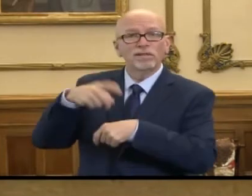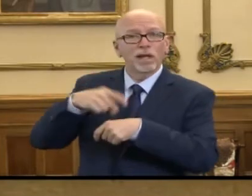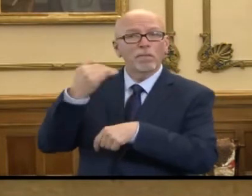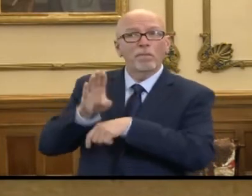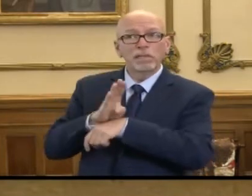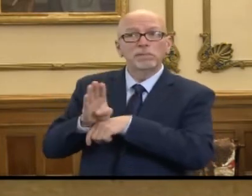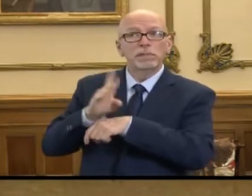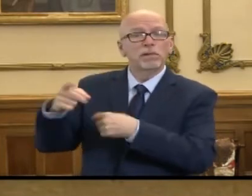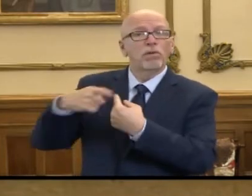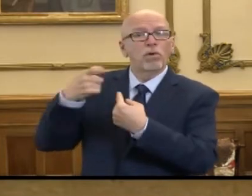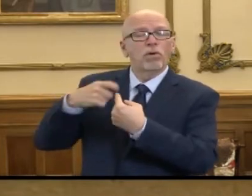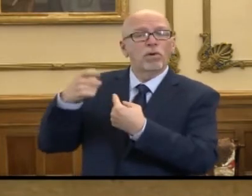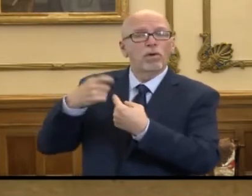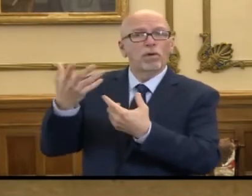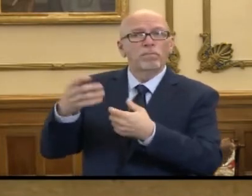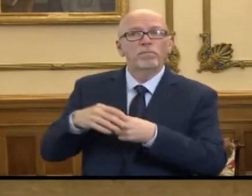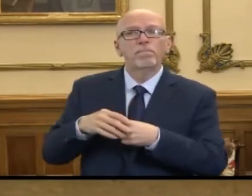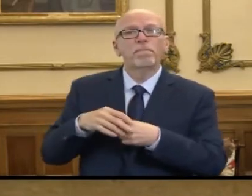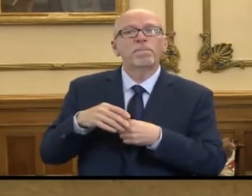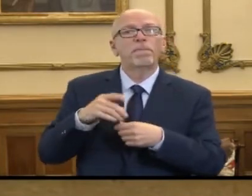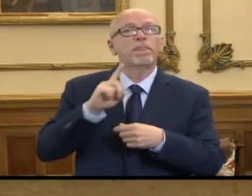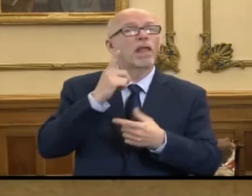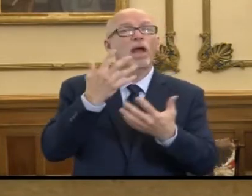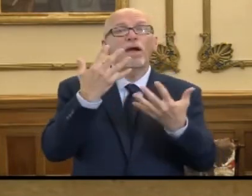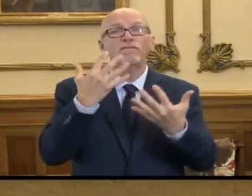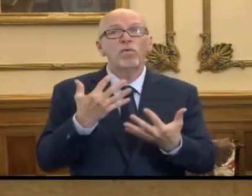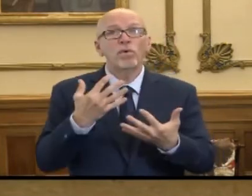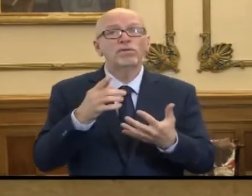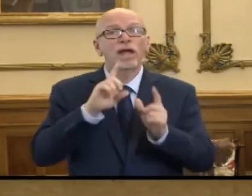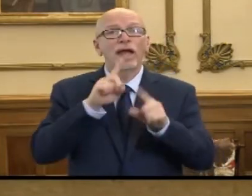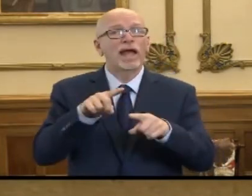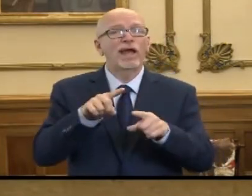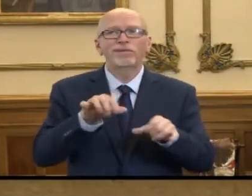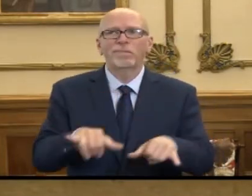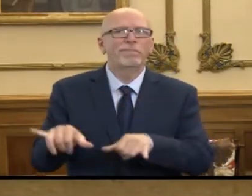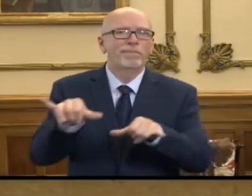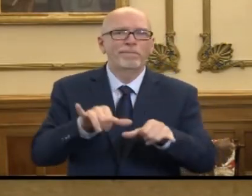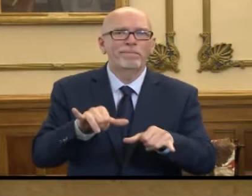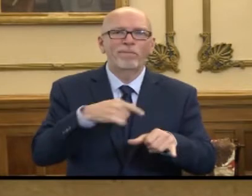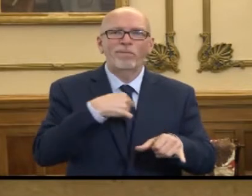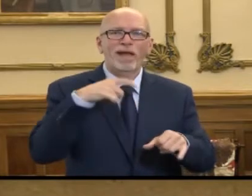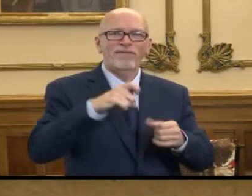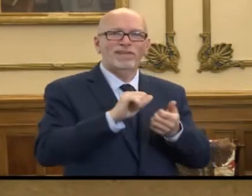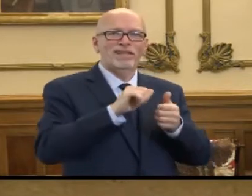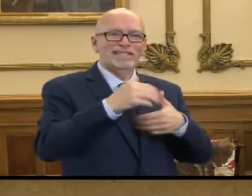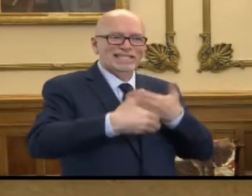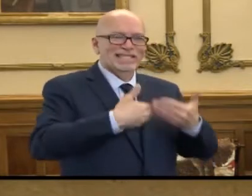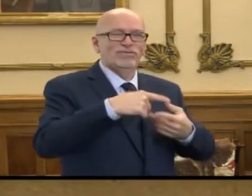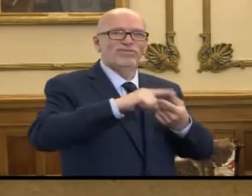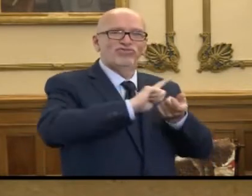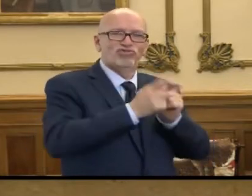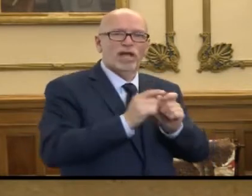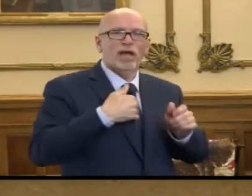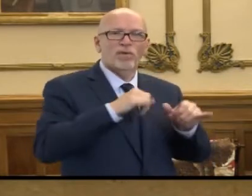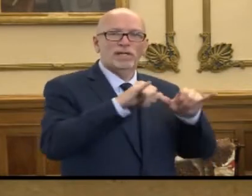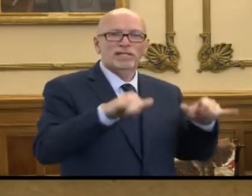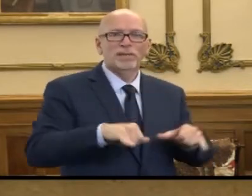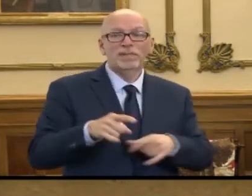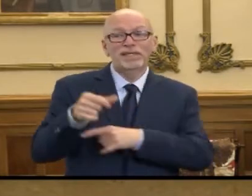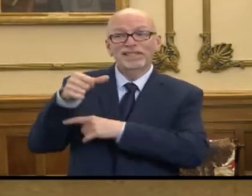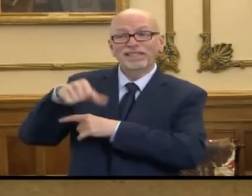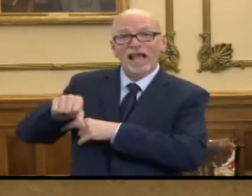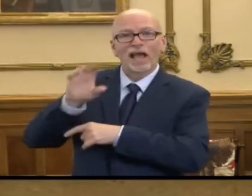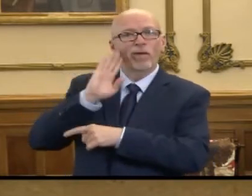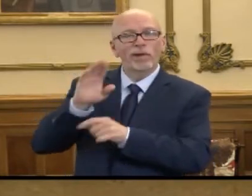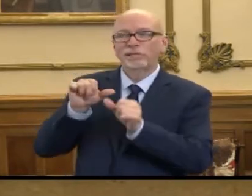Unfortunately, the answer will remain the same until we change our system. The denial will remain